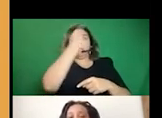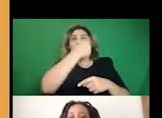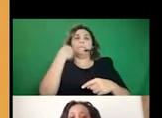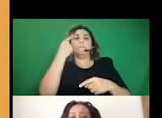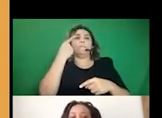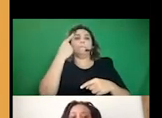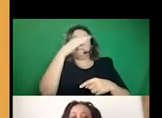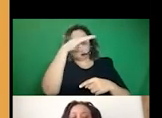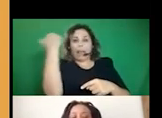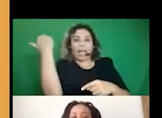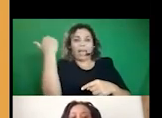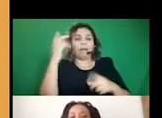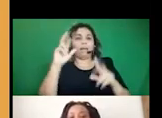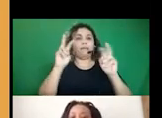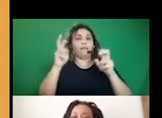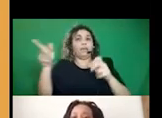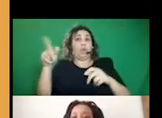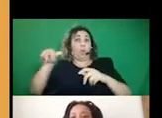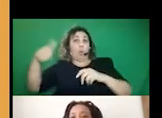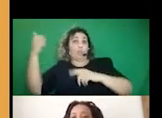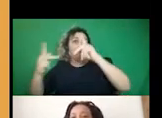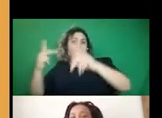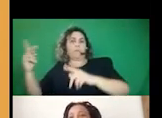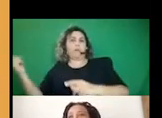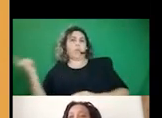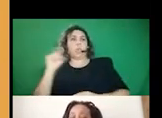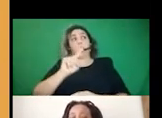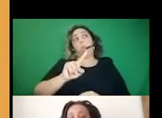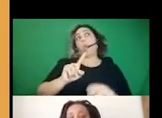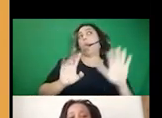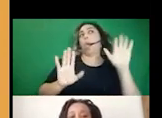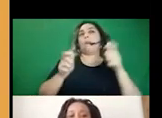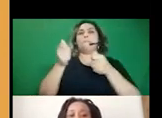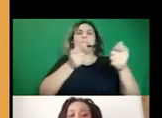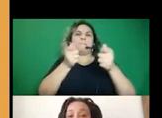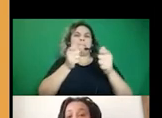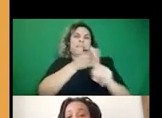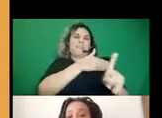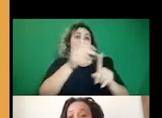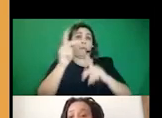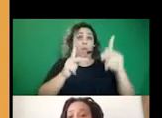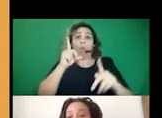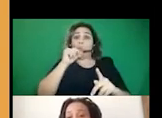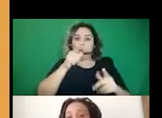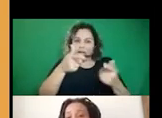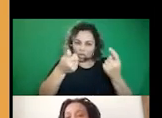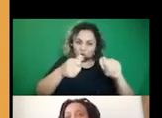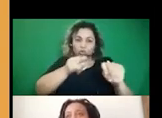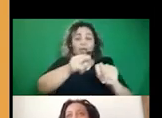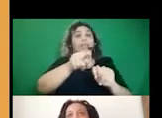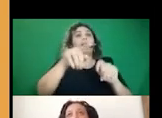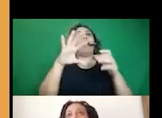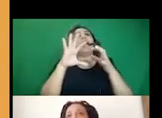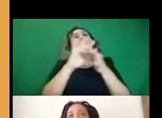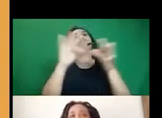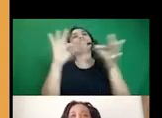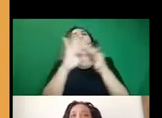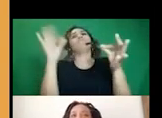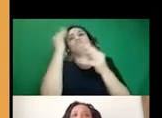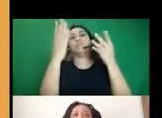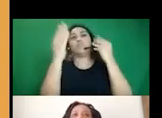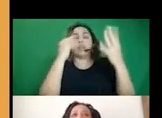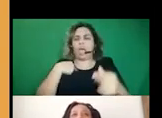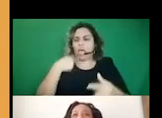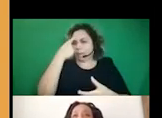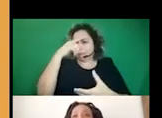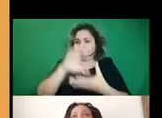trying to, um, sort of manipulate people who were engaging in the content. I believe they actually